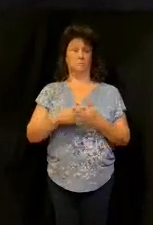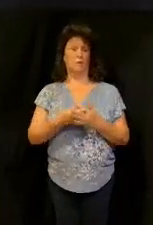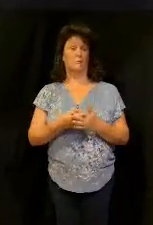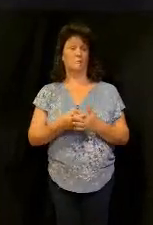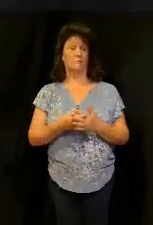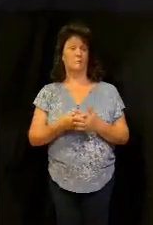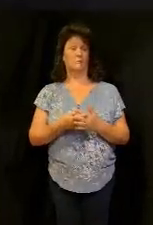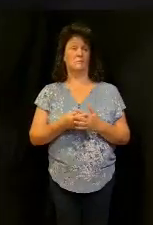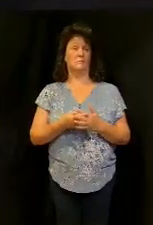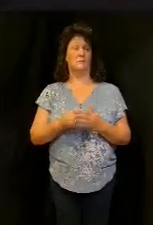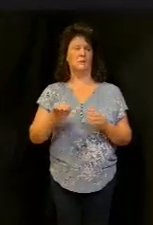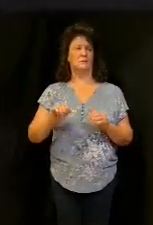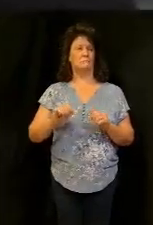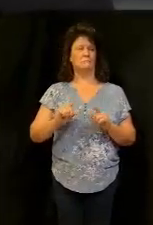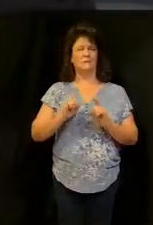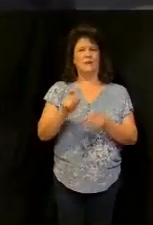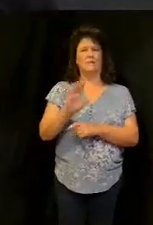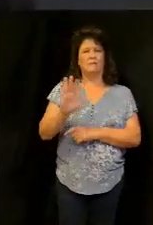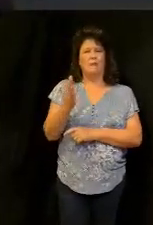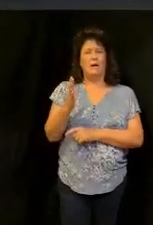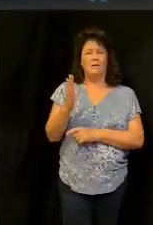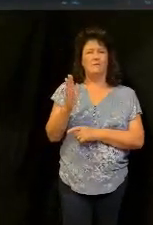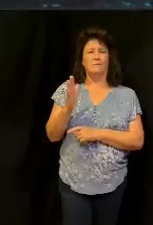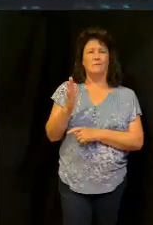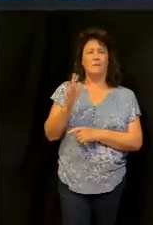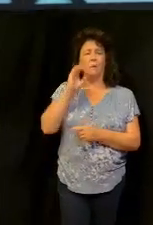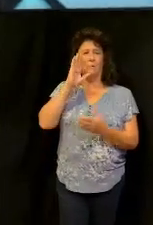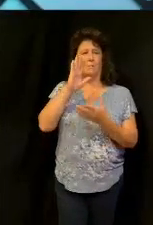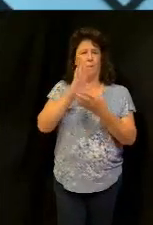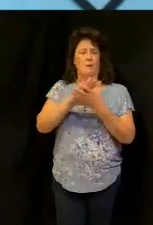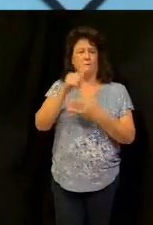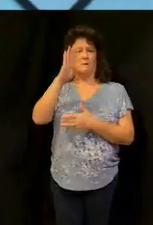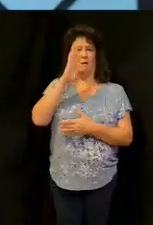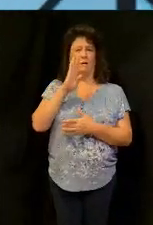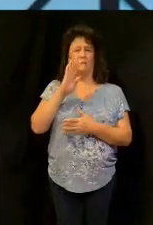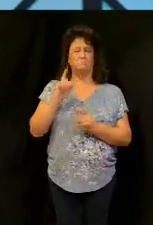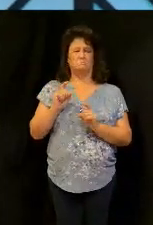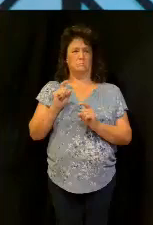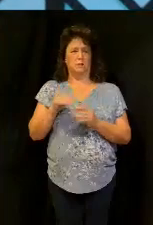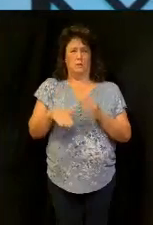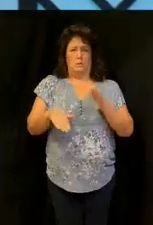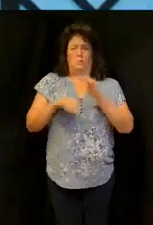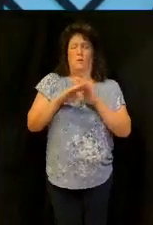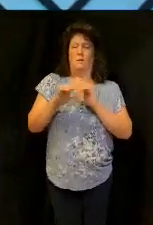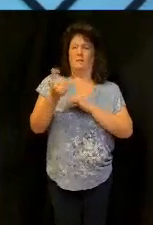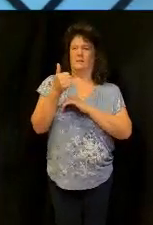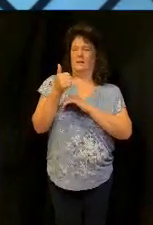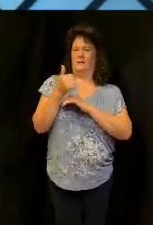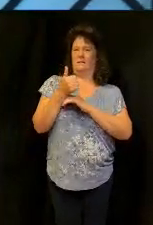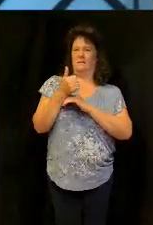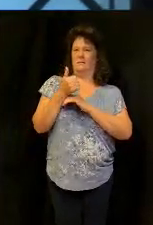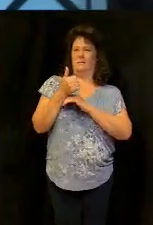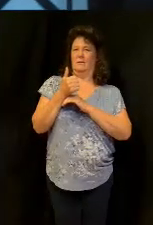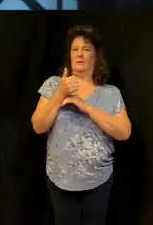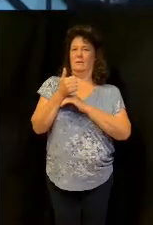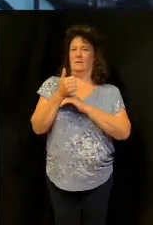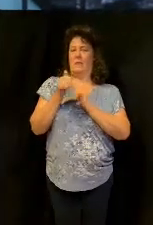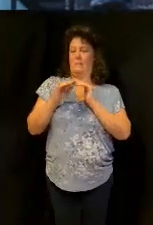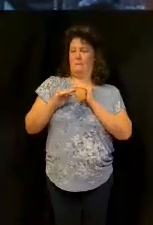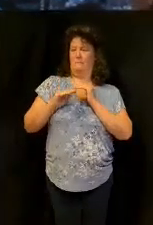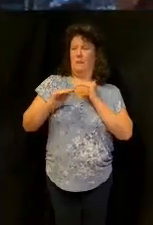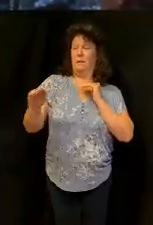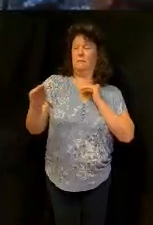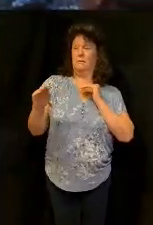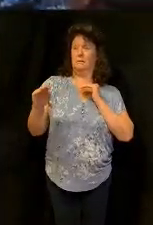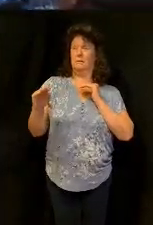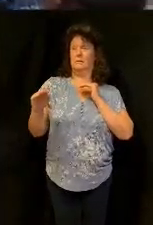five give five right now believe god to get you to the ten that's where that's the ceiling or the floor level it's the ceiling of